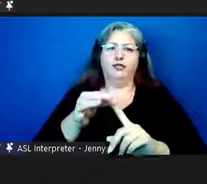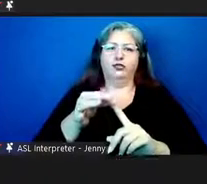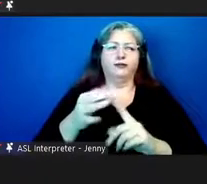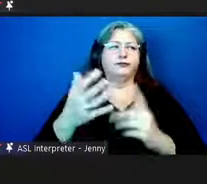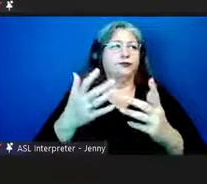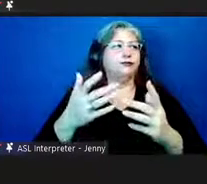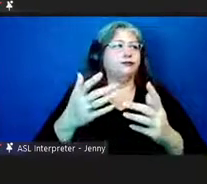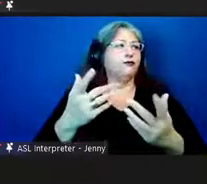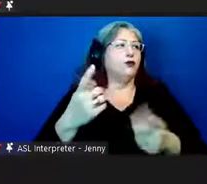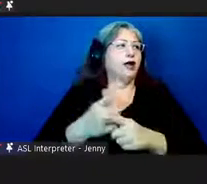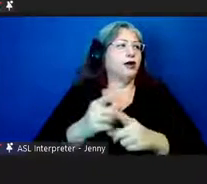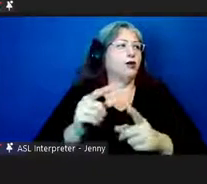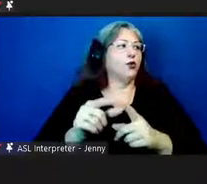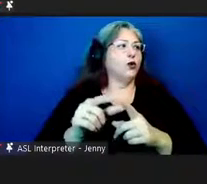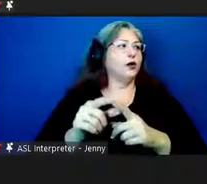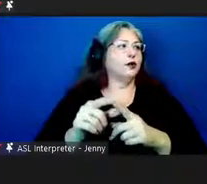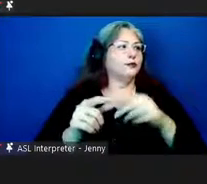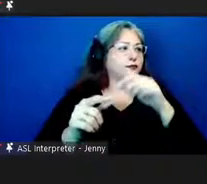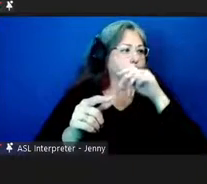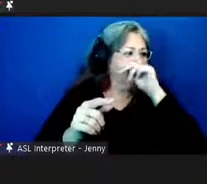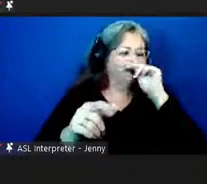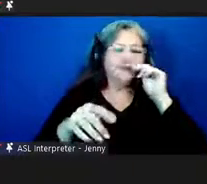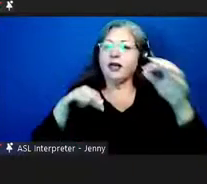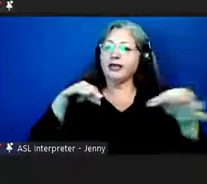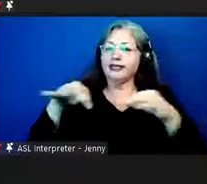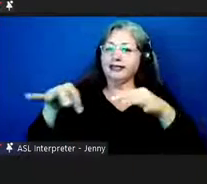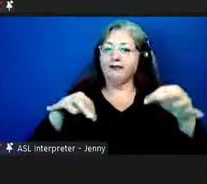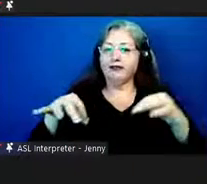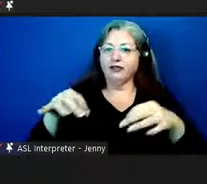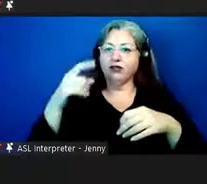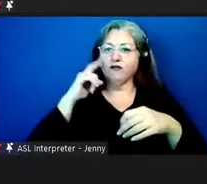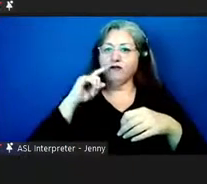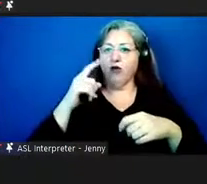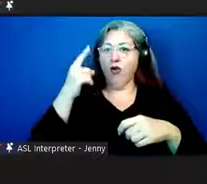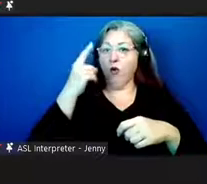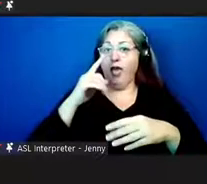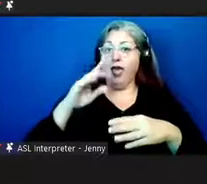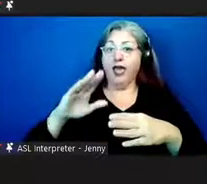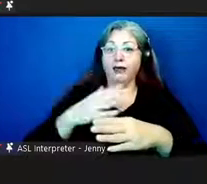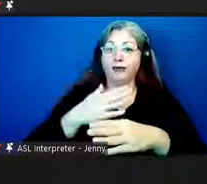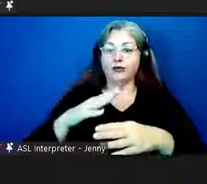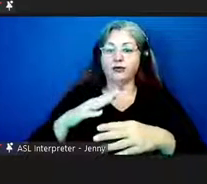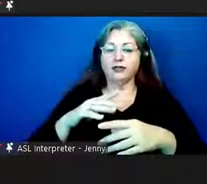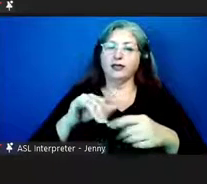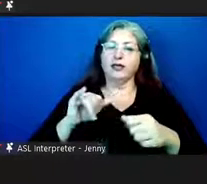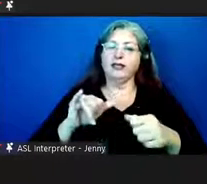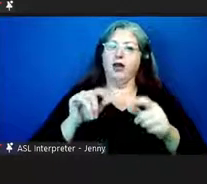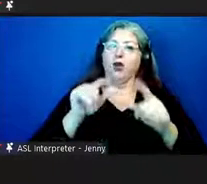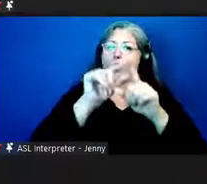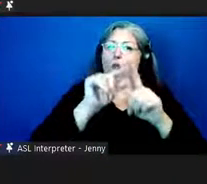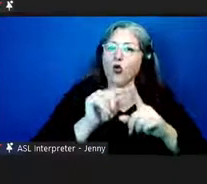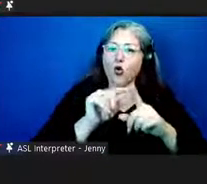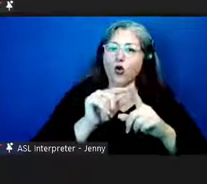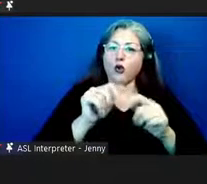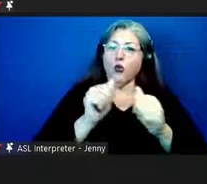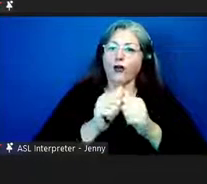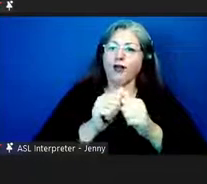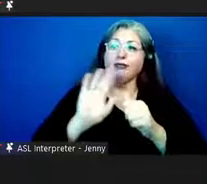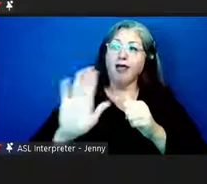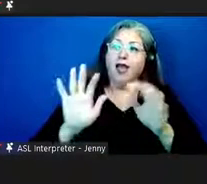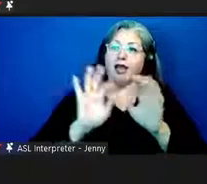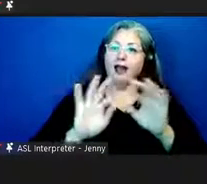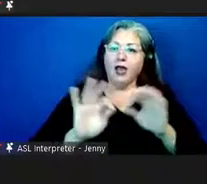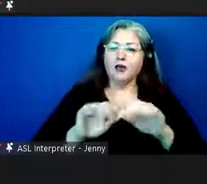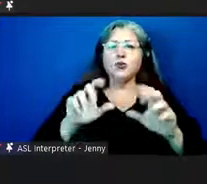you say uh boundary of i mean the definition of uh hawaiian music uh the lyrics in the language you could